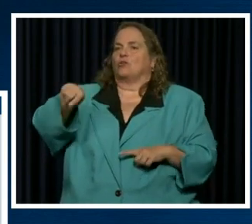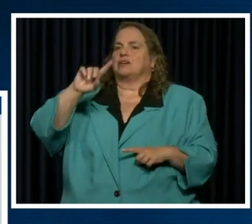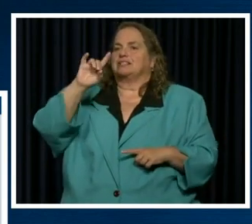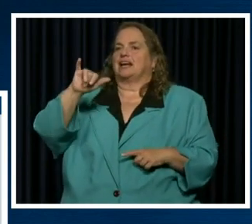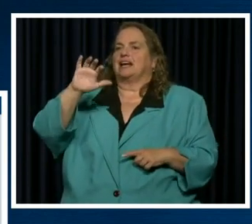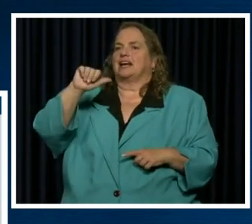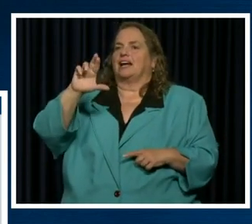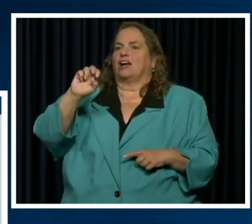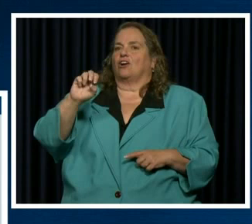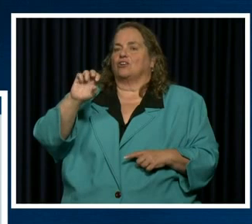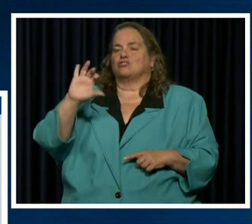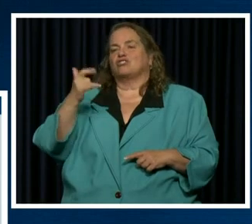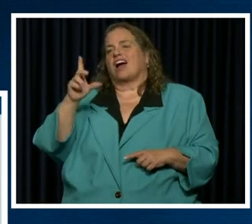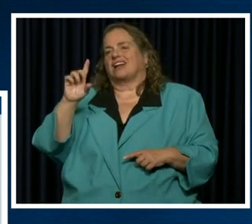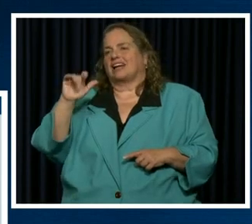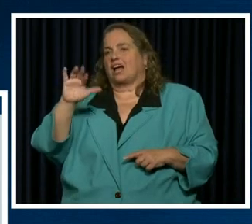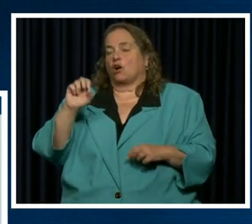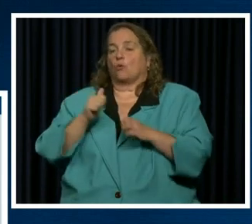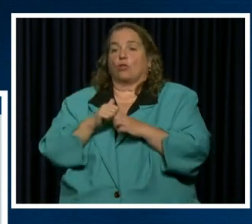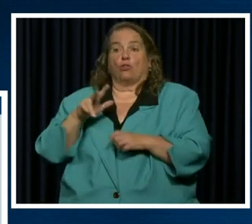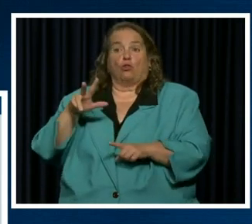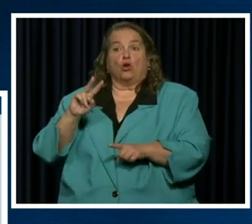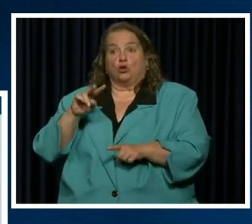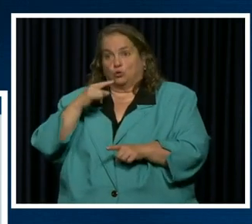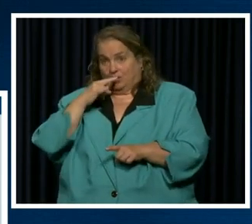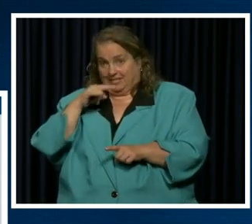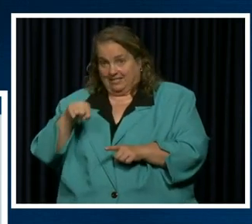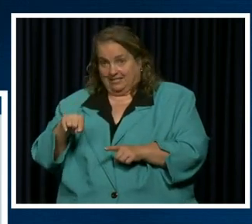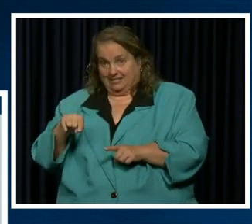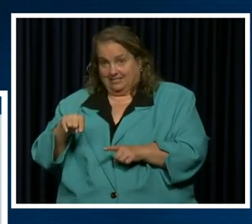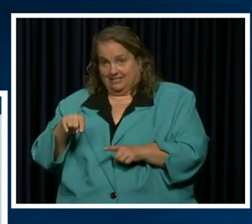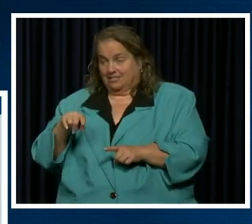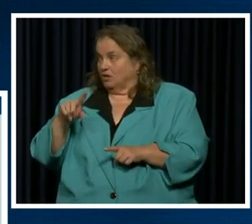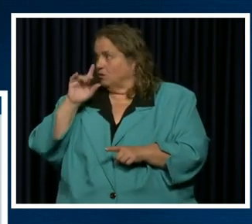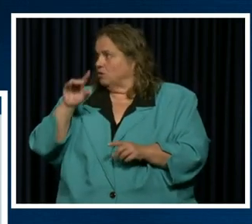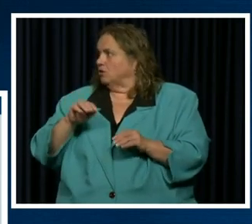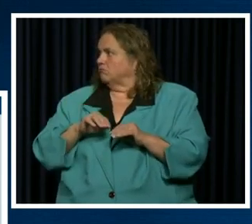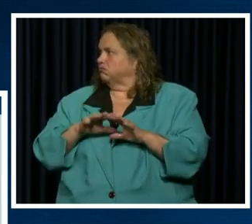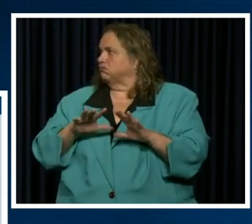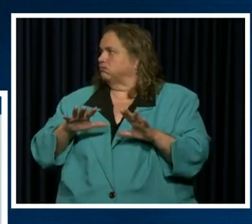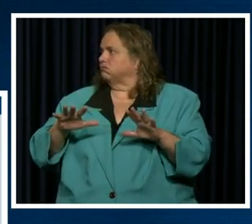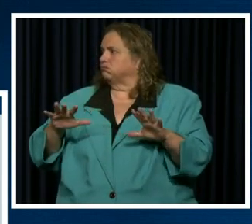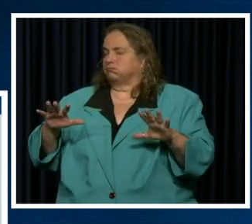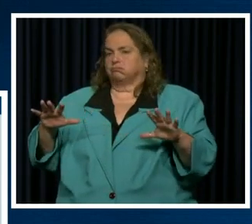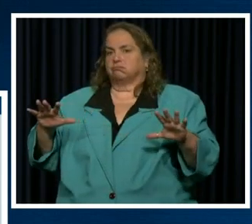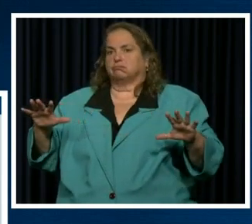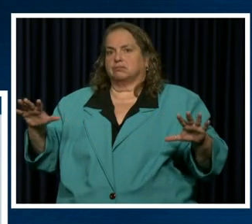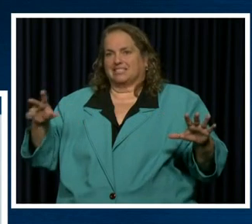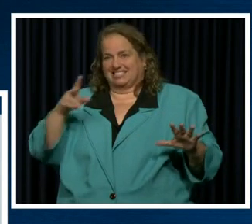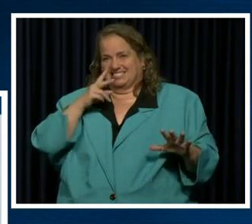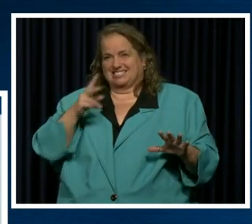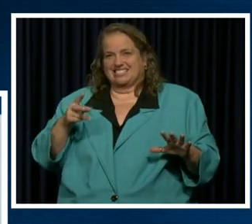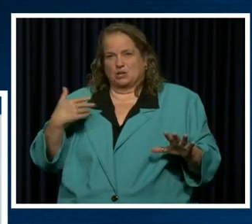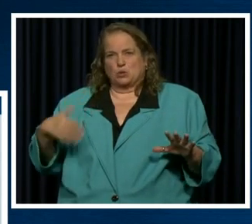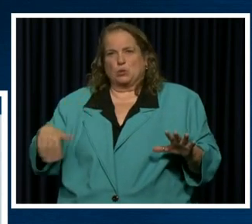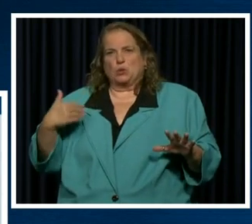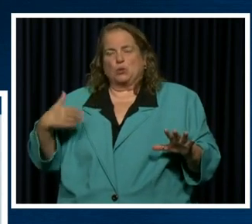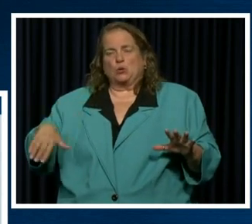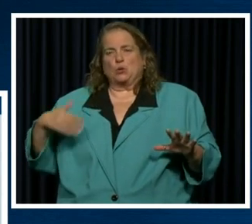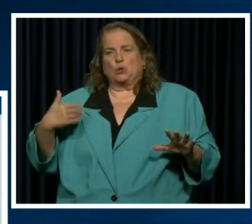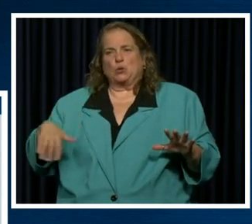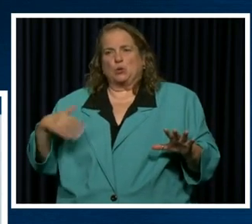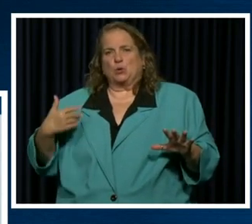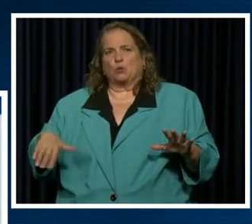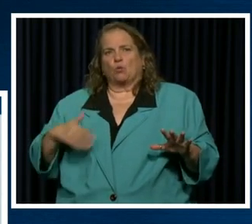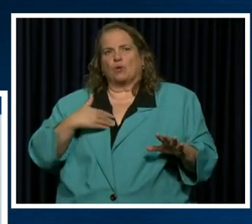um, a childcare facility with 32 kids in contact. Look at what you move from. I mean, you increase the exposure by an amount